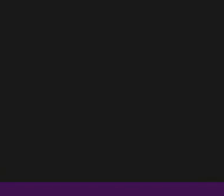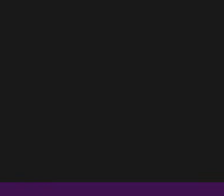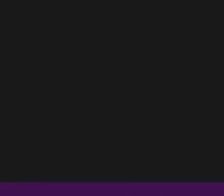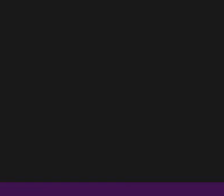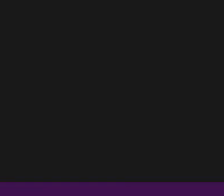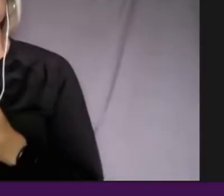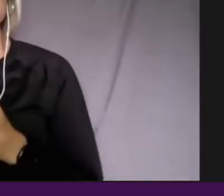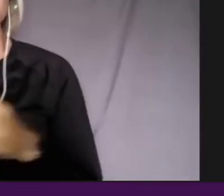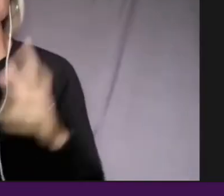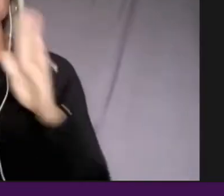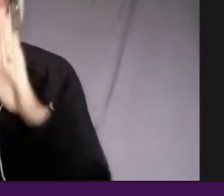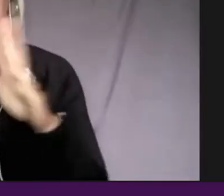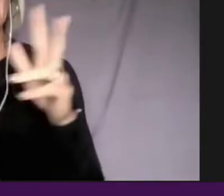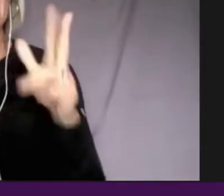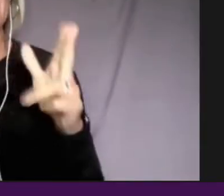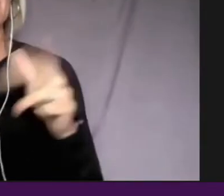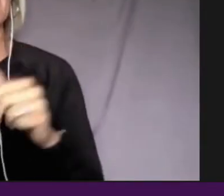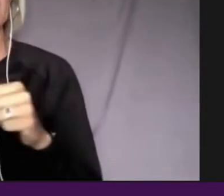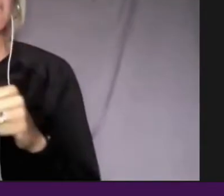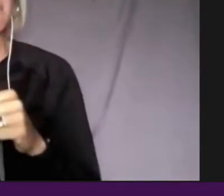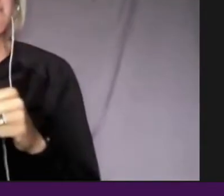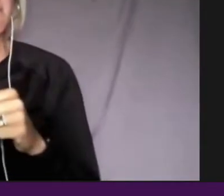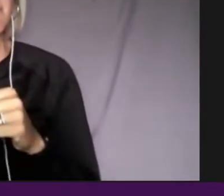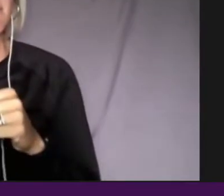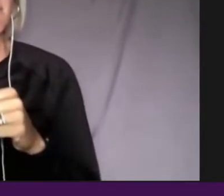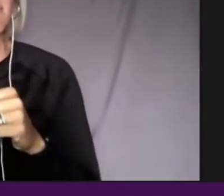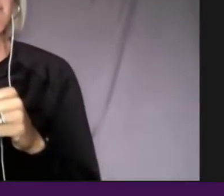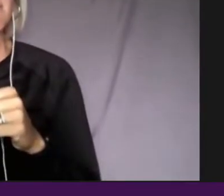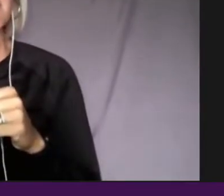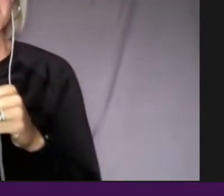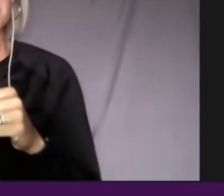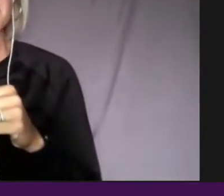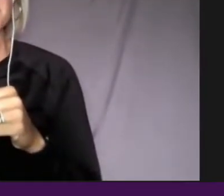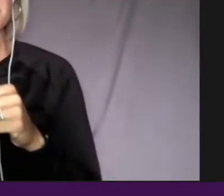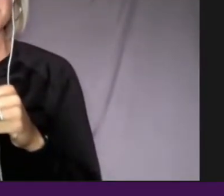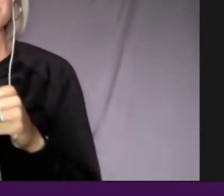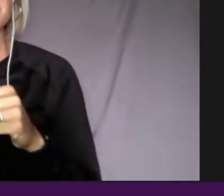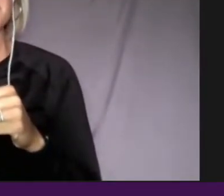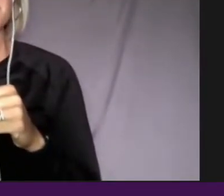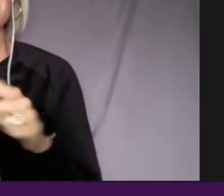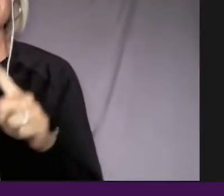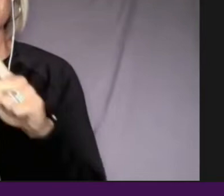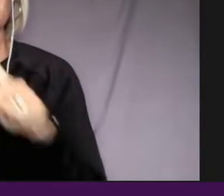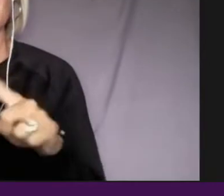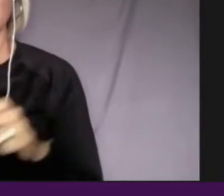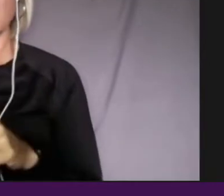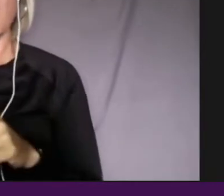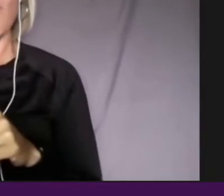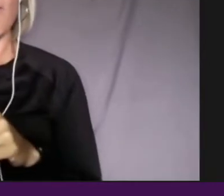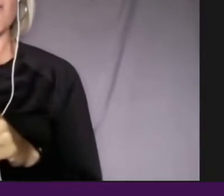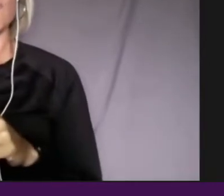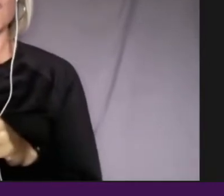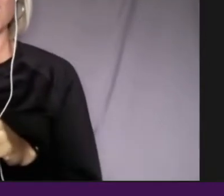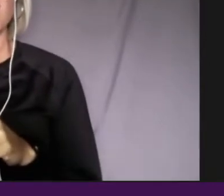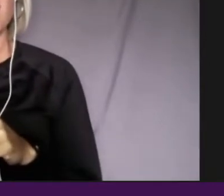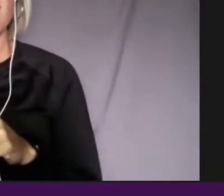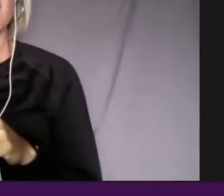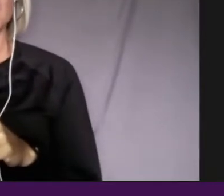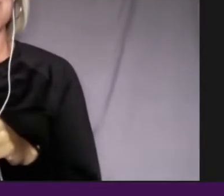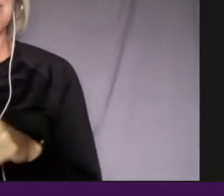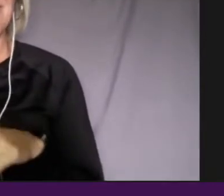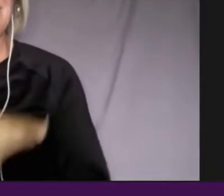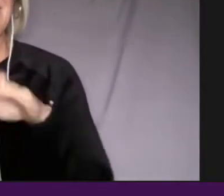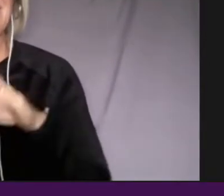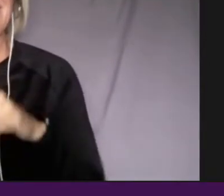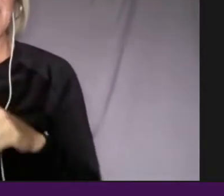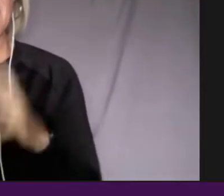a clip first, uh, from Raul Julia that was on American Masters. That's, that's correct.